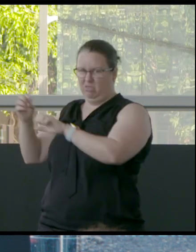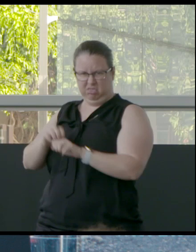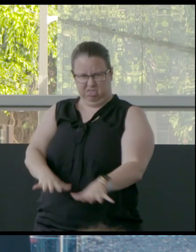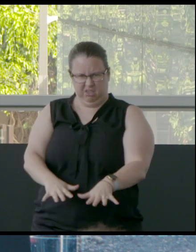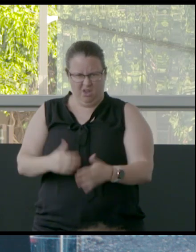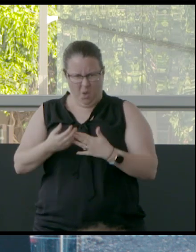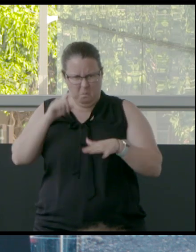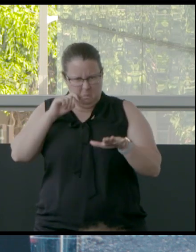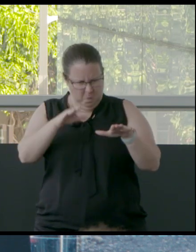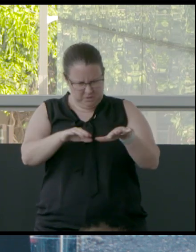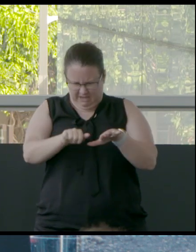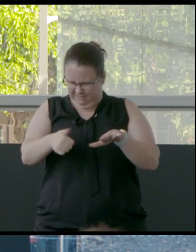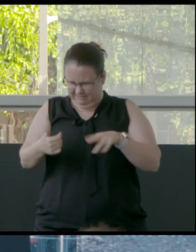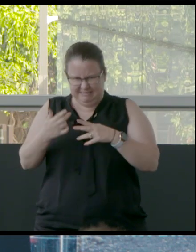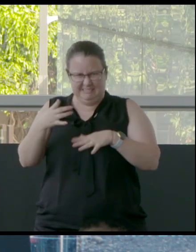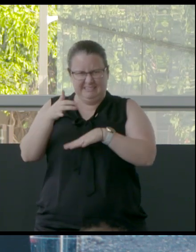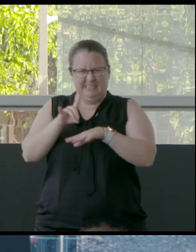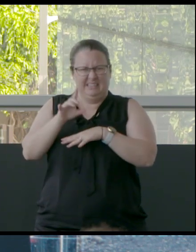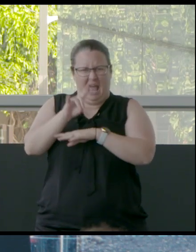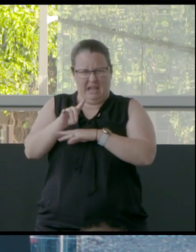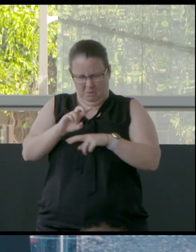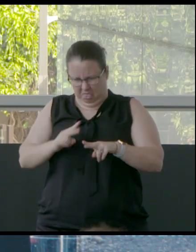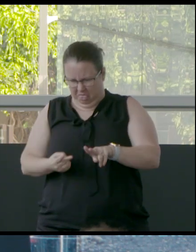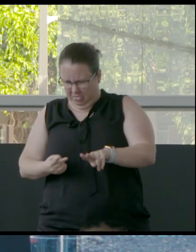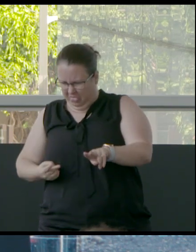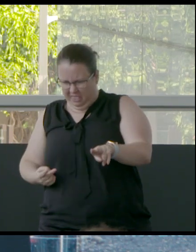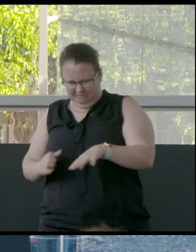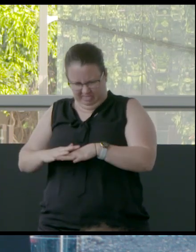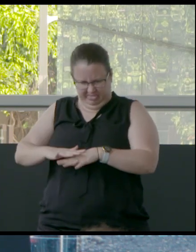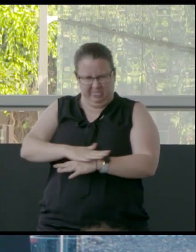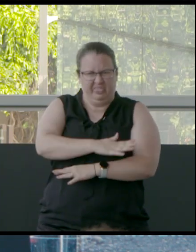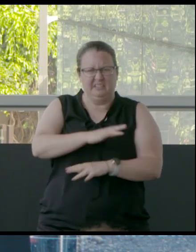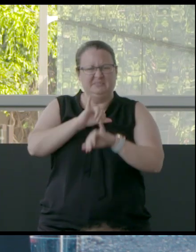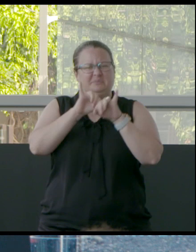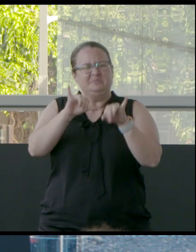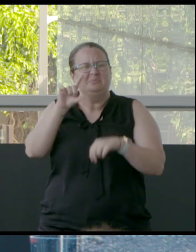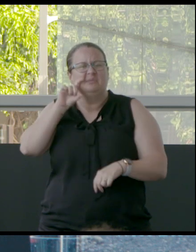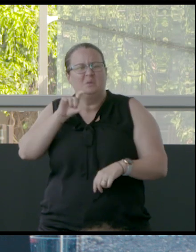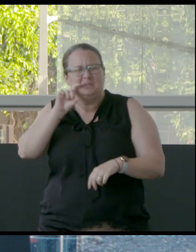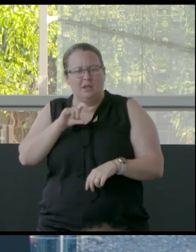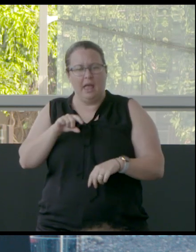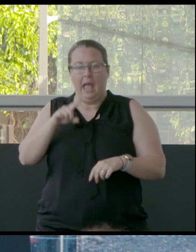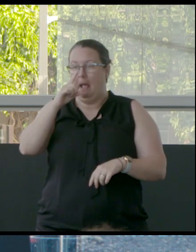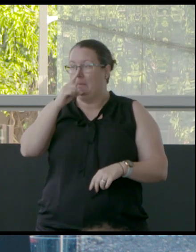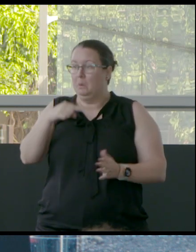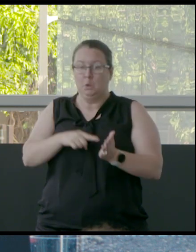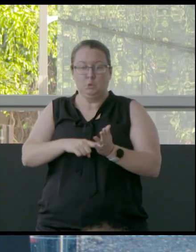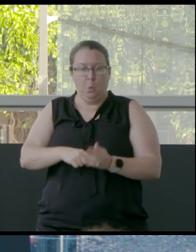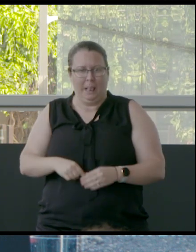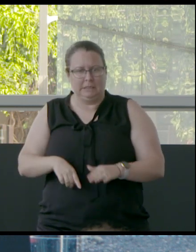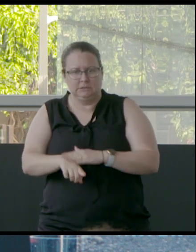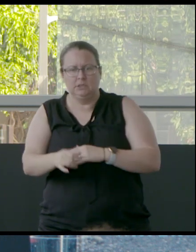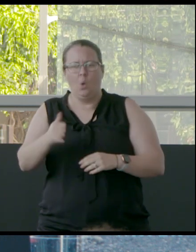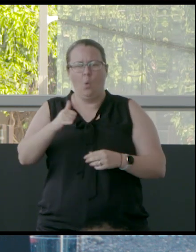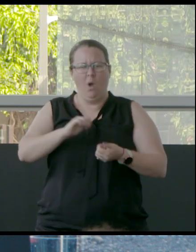next to the water. We can imagine, you know, how destructive that is. And people going to the toilet or washing their clothes